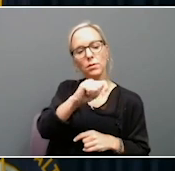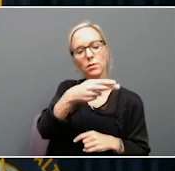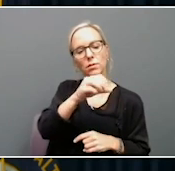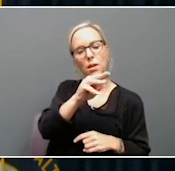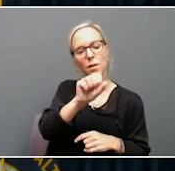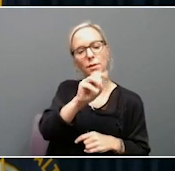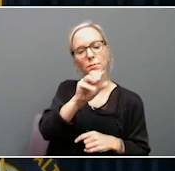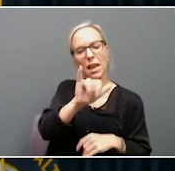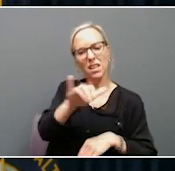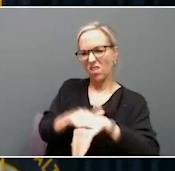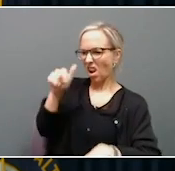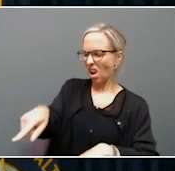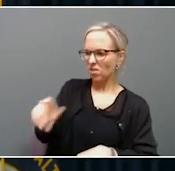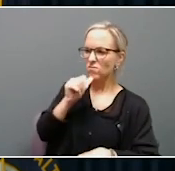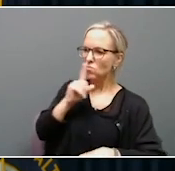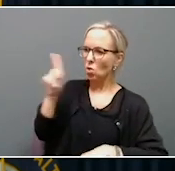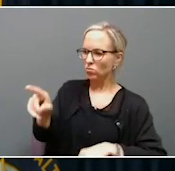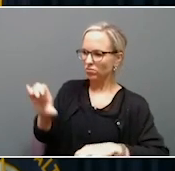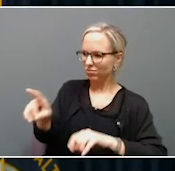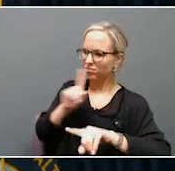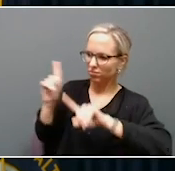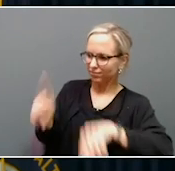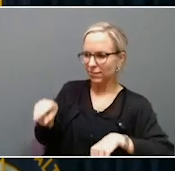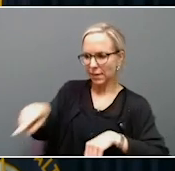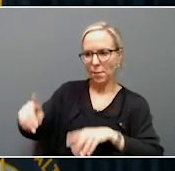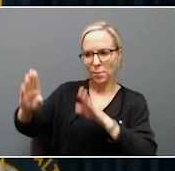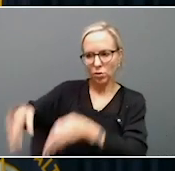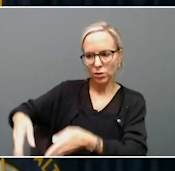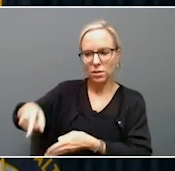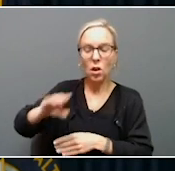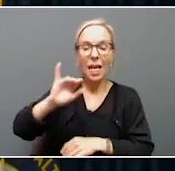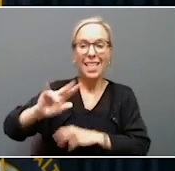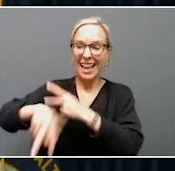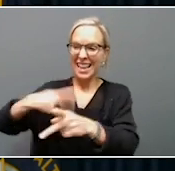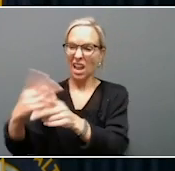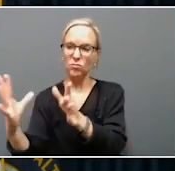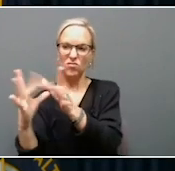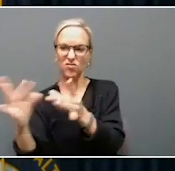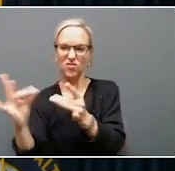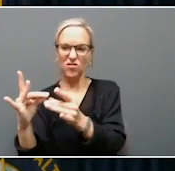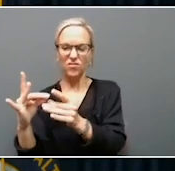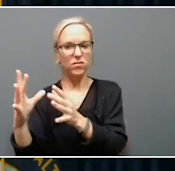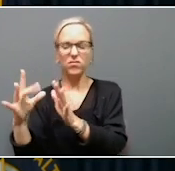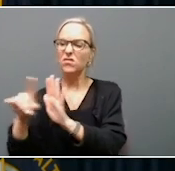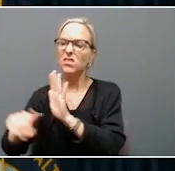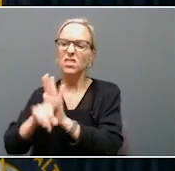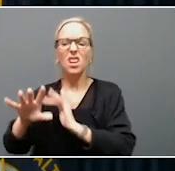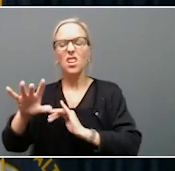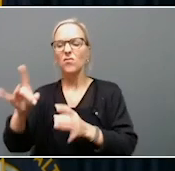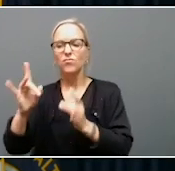He was right to do so. There is no place for these types of comments in Kentucky. They are